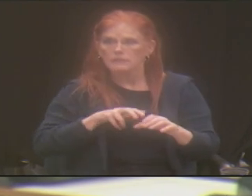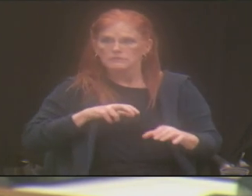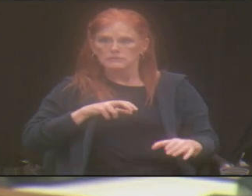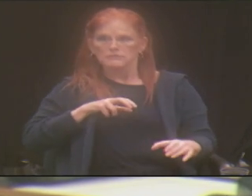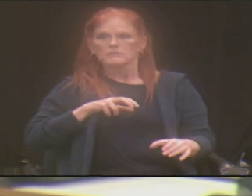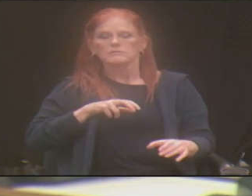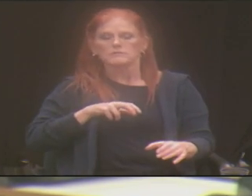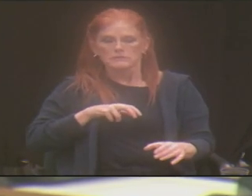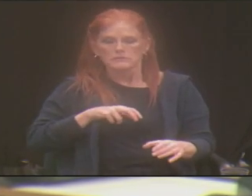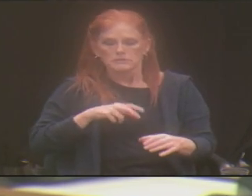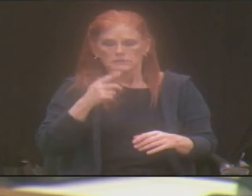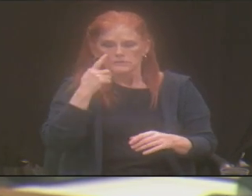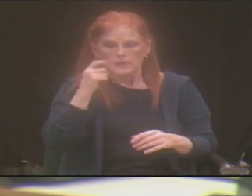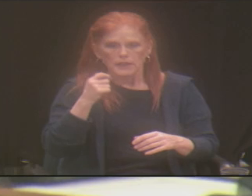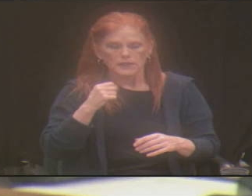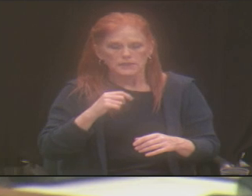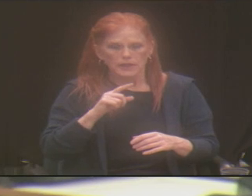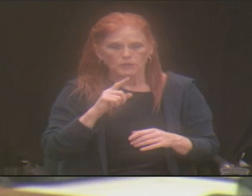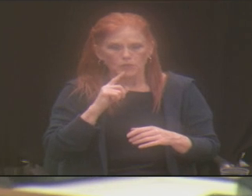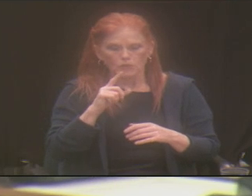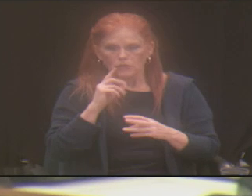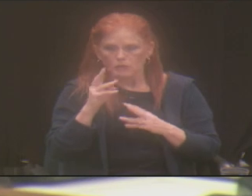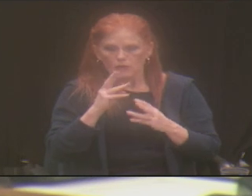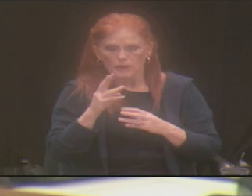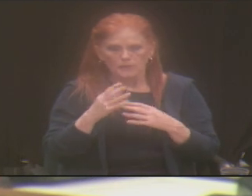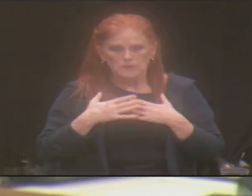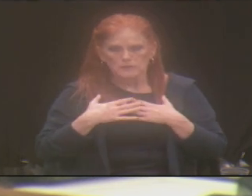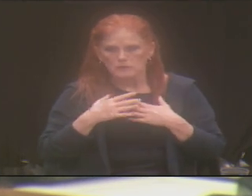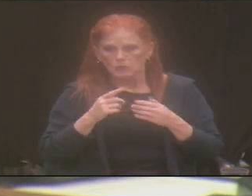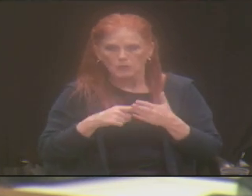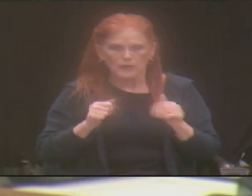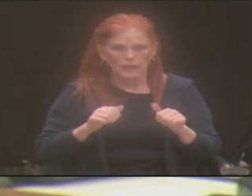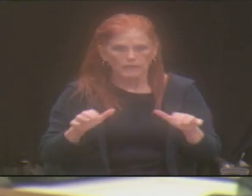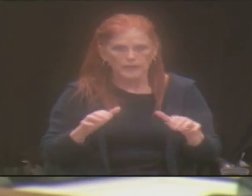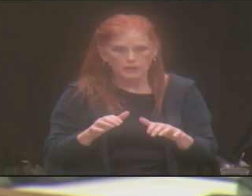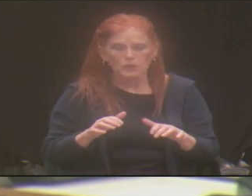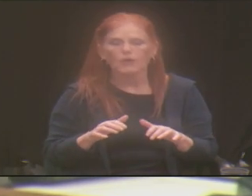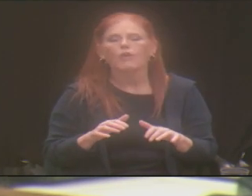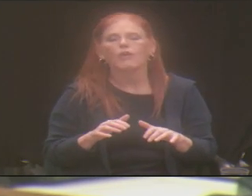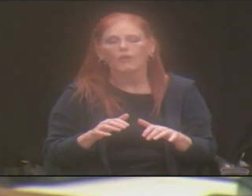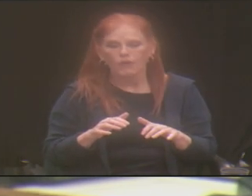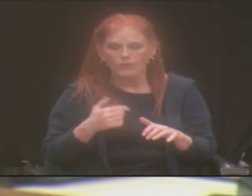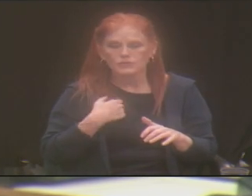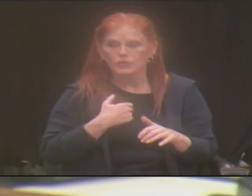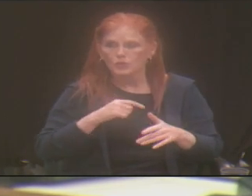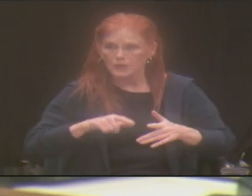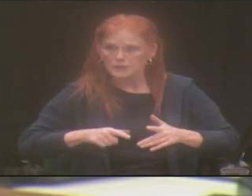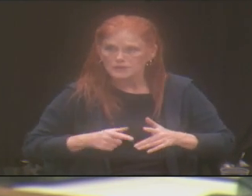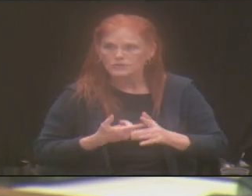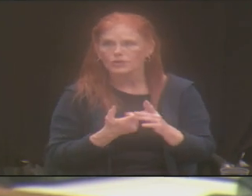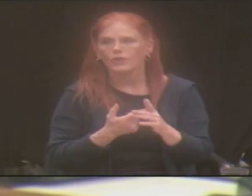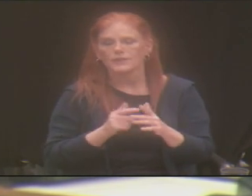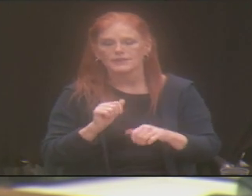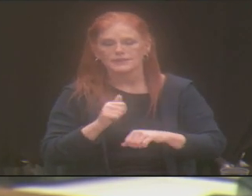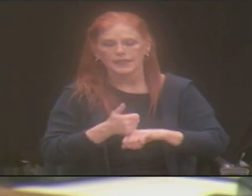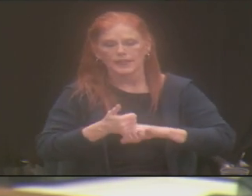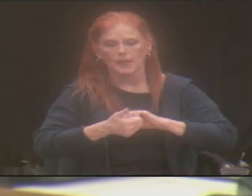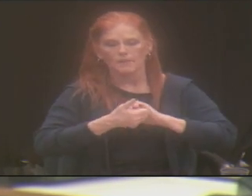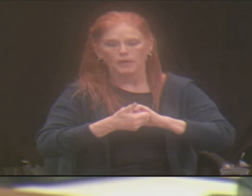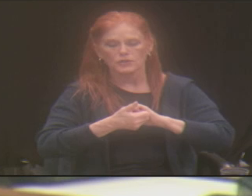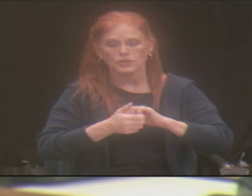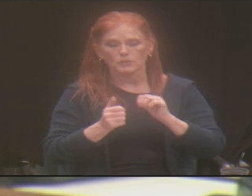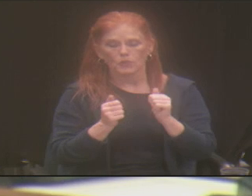they were self-conscious of what they could do. So we started building a partnership with the